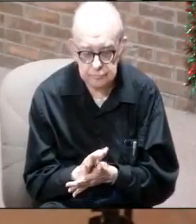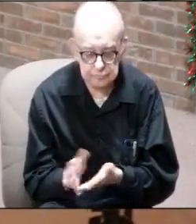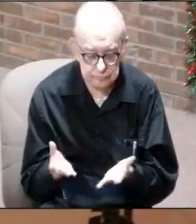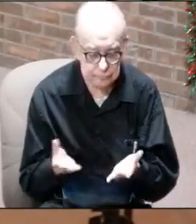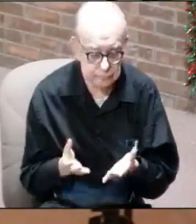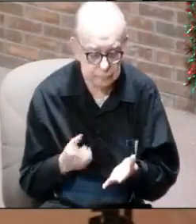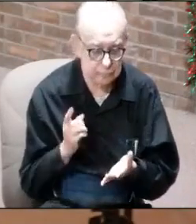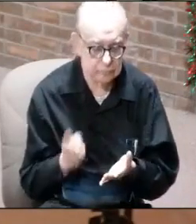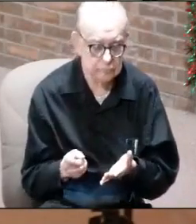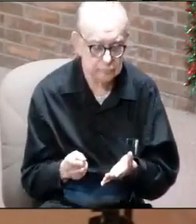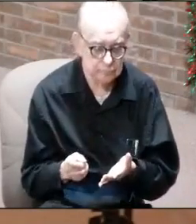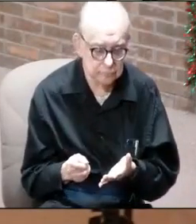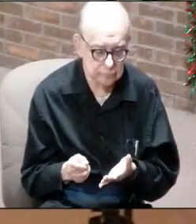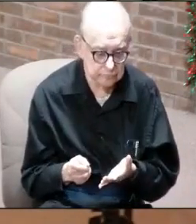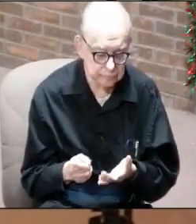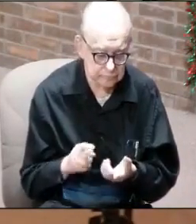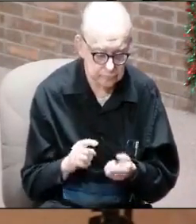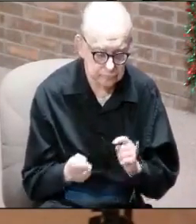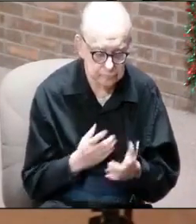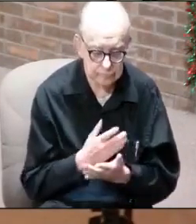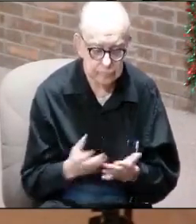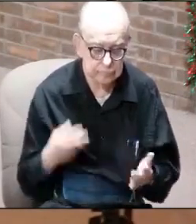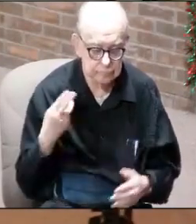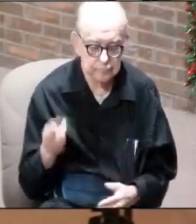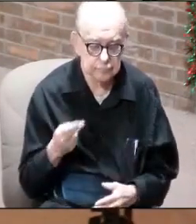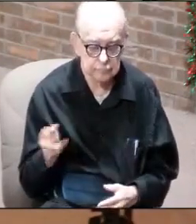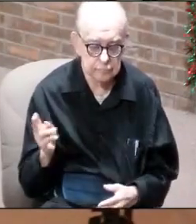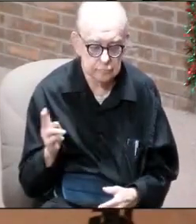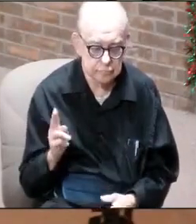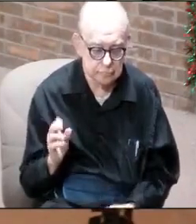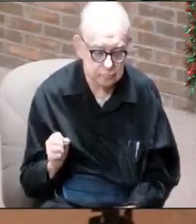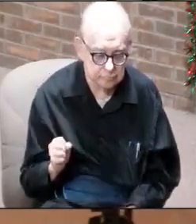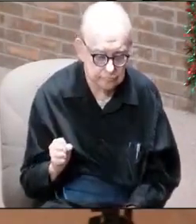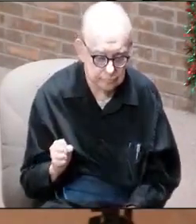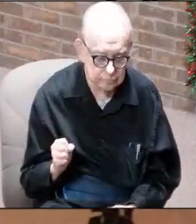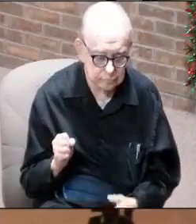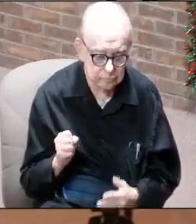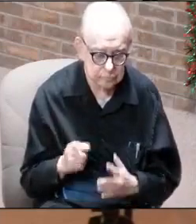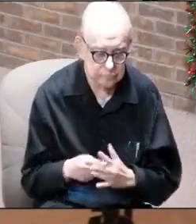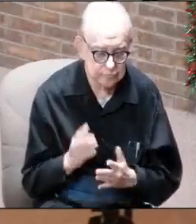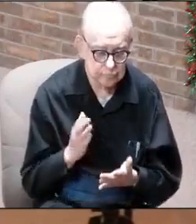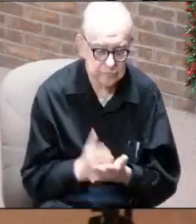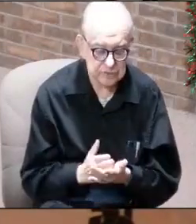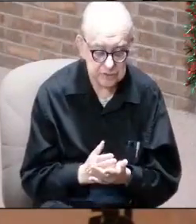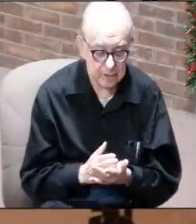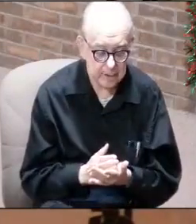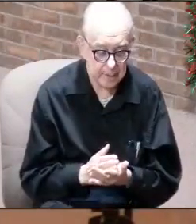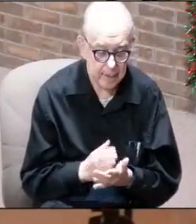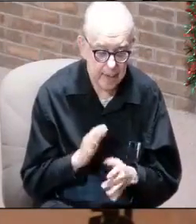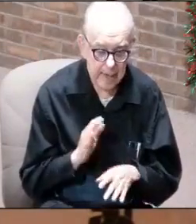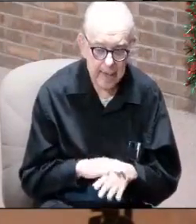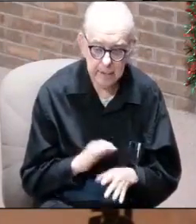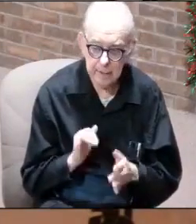We want you to rearrange the history of the United States to start at this point.